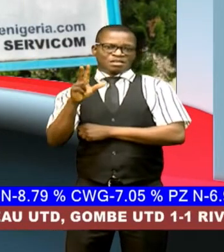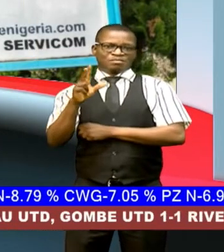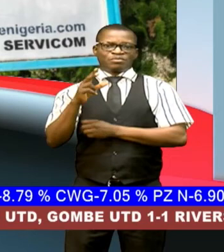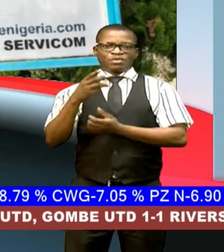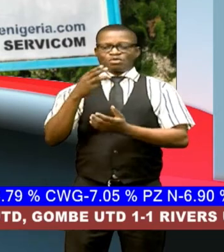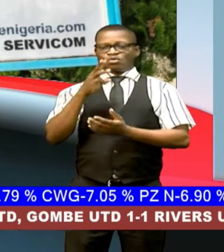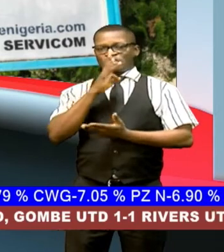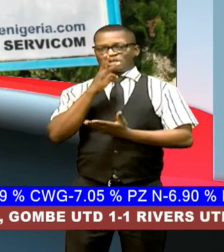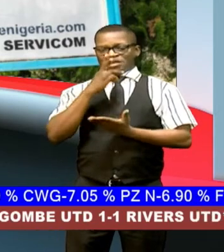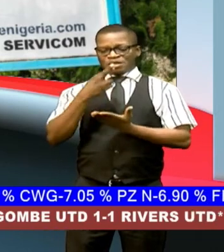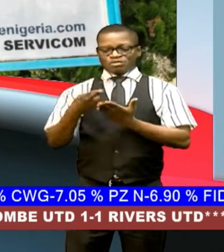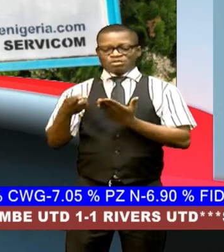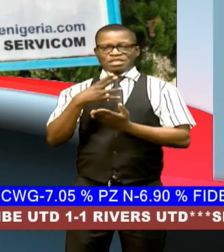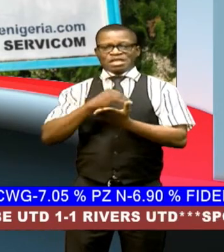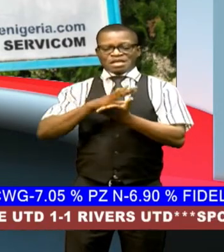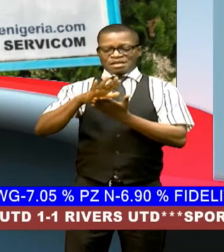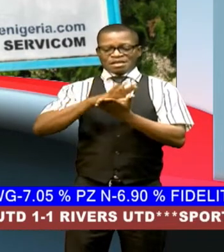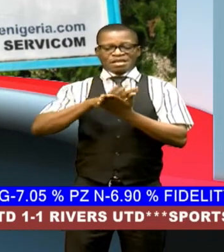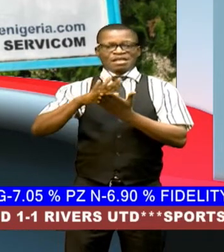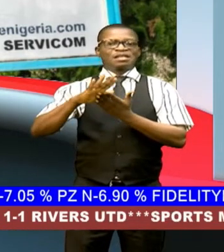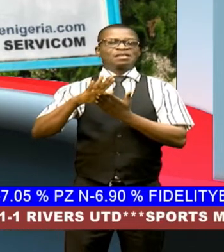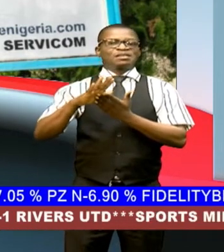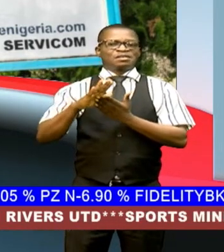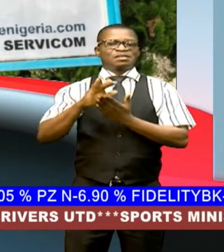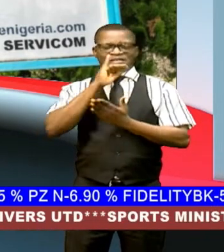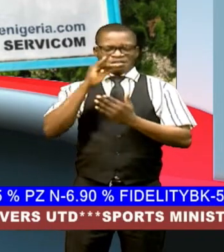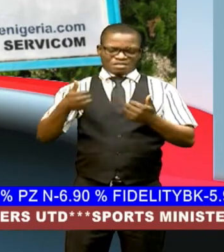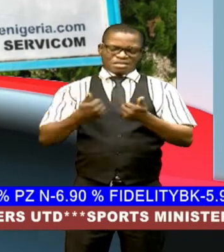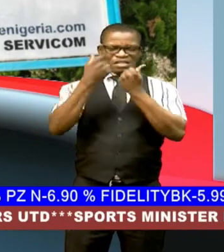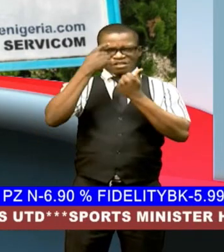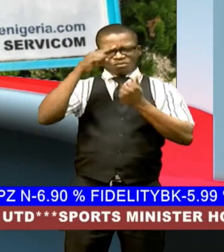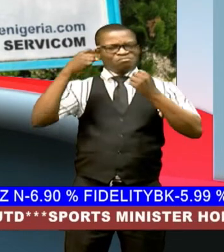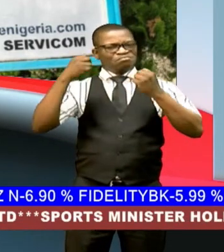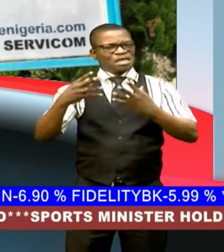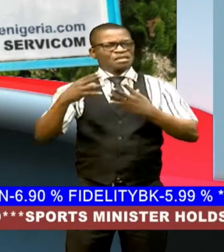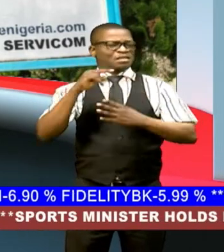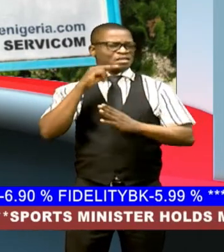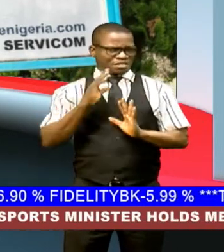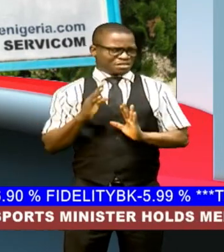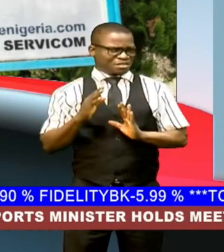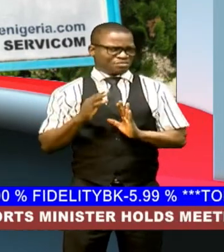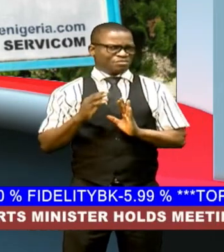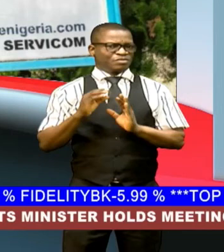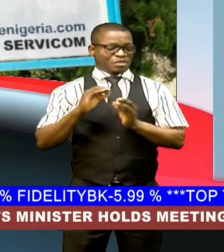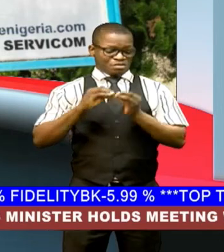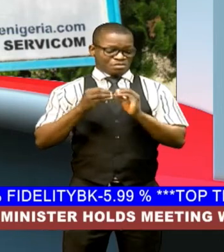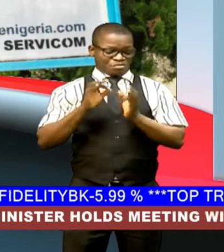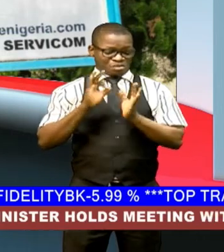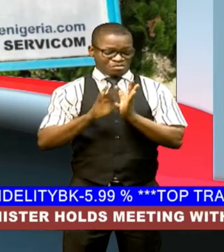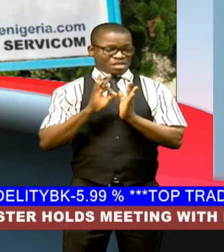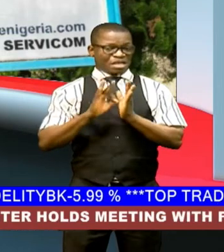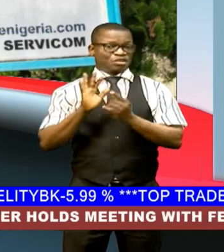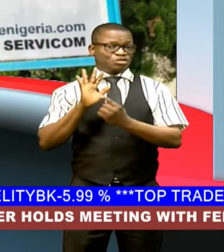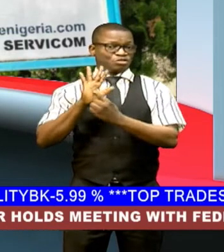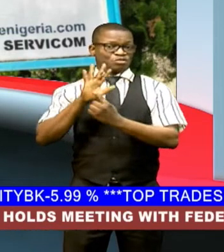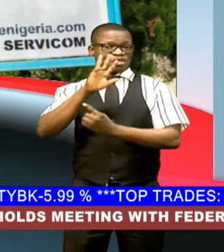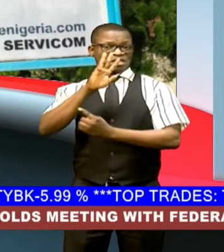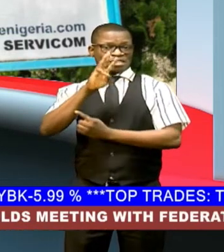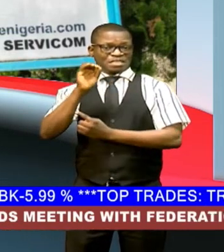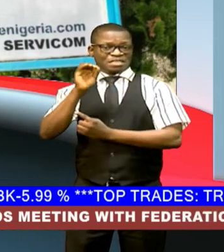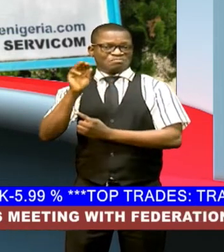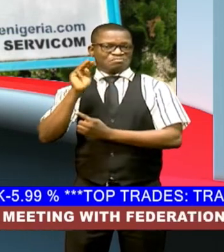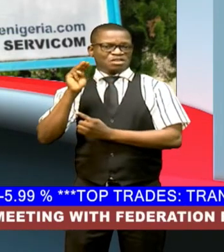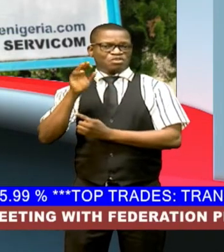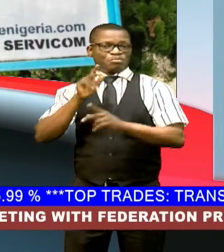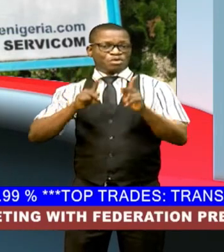improved sanitation facilities is a challenge for many nigerians statistic shows that 60 million people